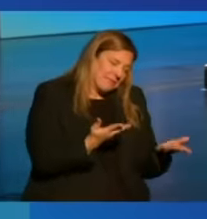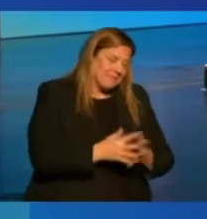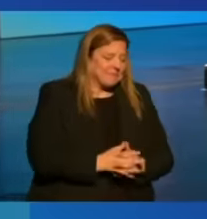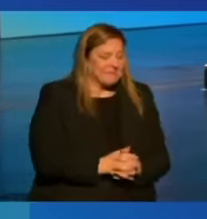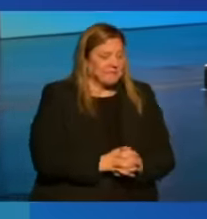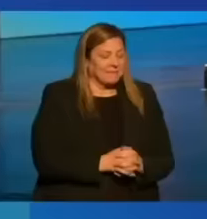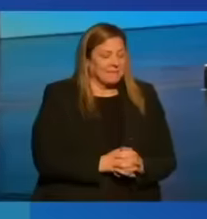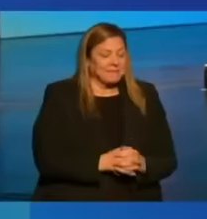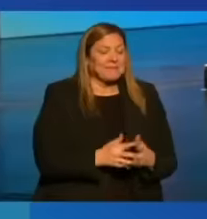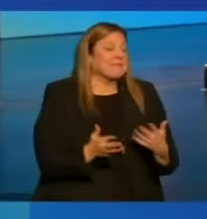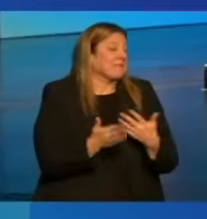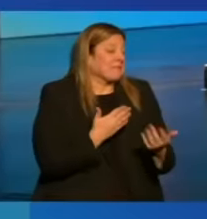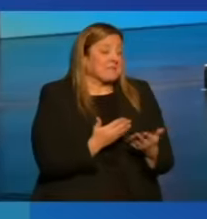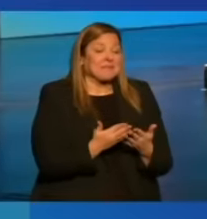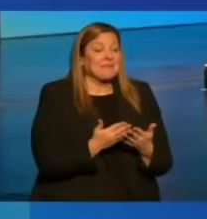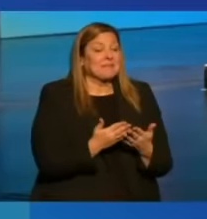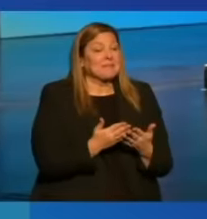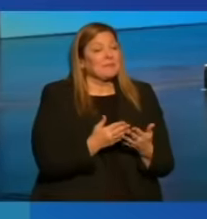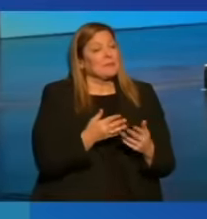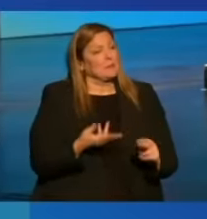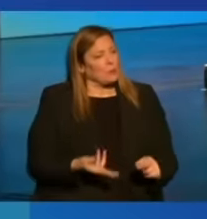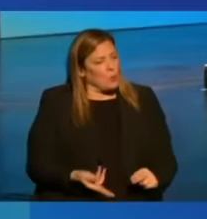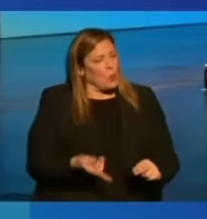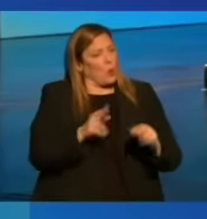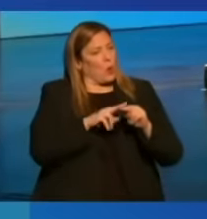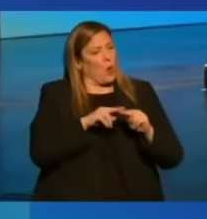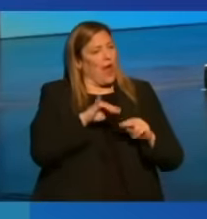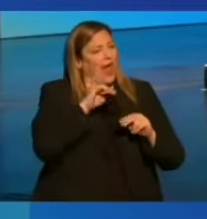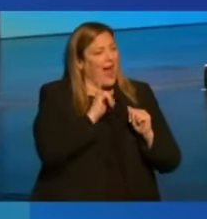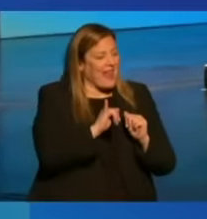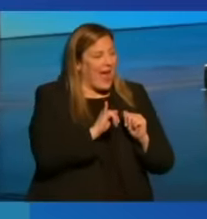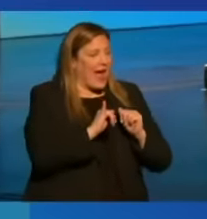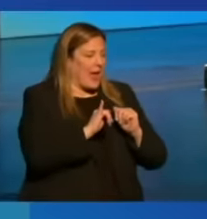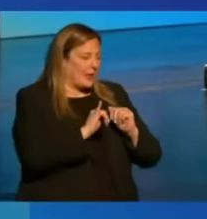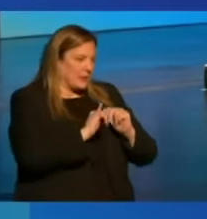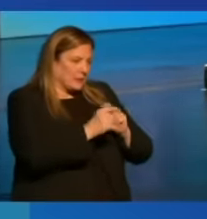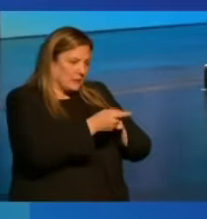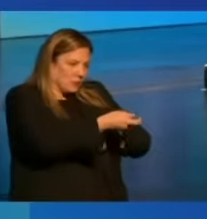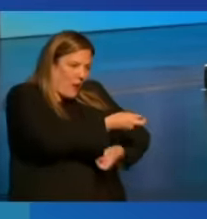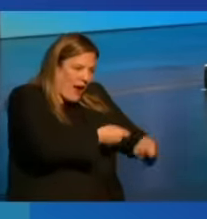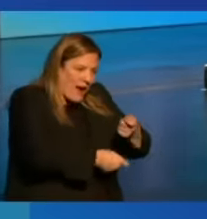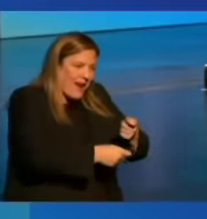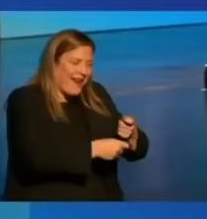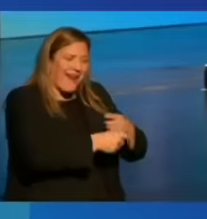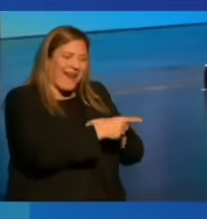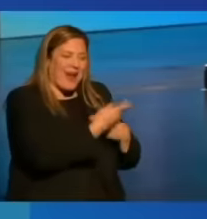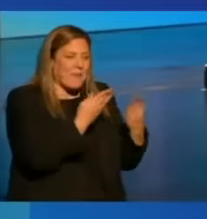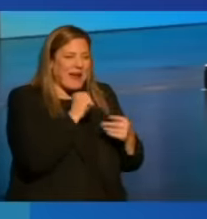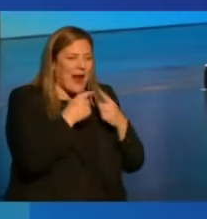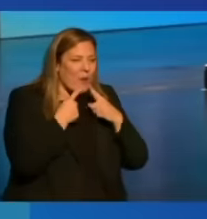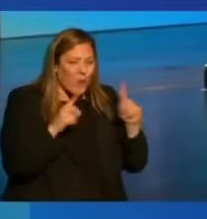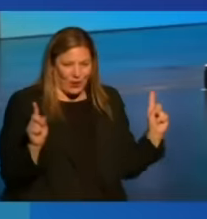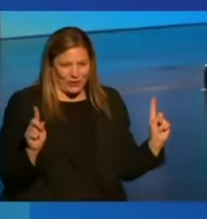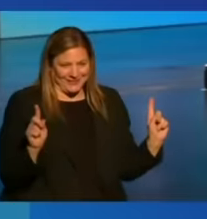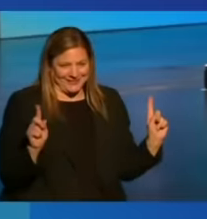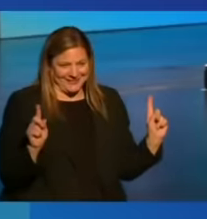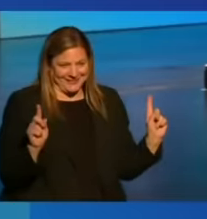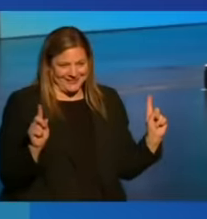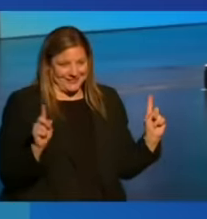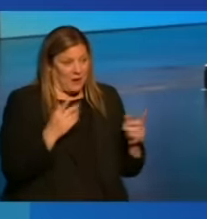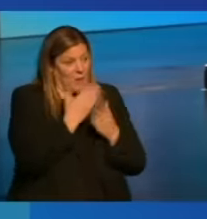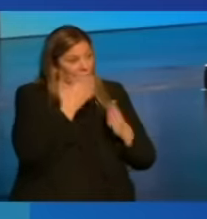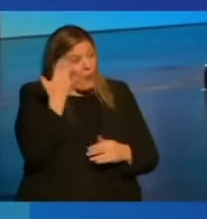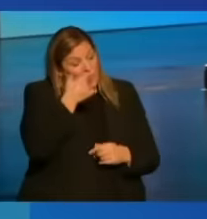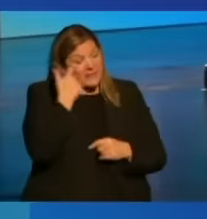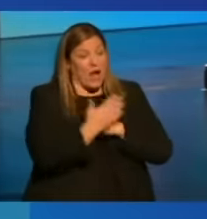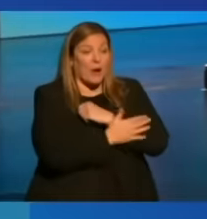In any event, increasingly, that bargain may not work. And part of the reason is